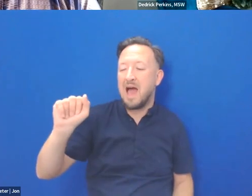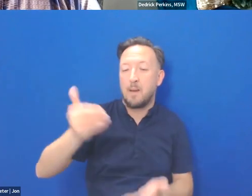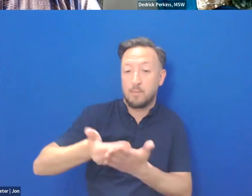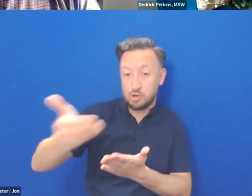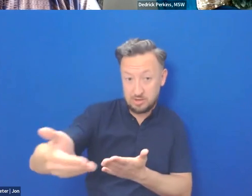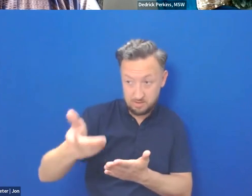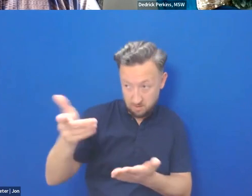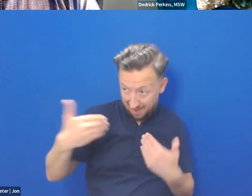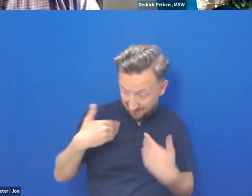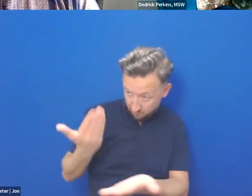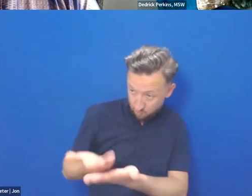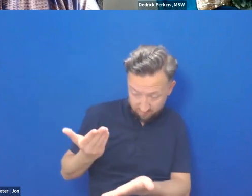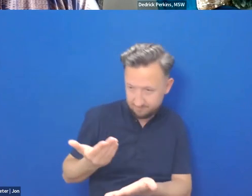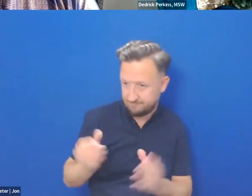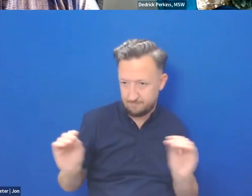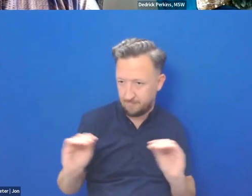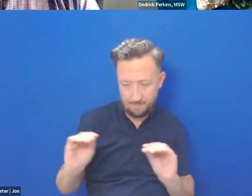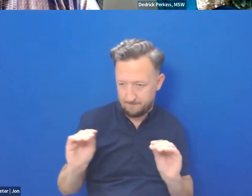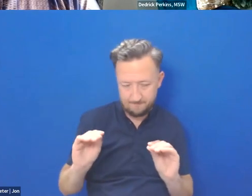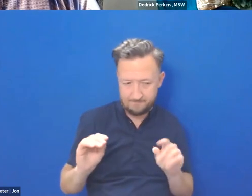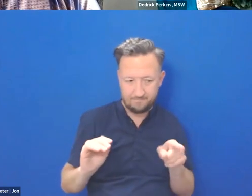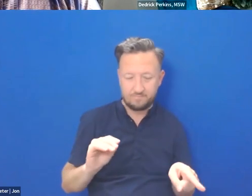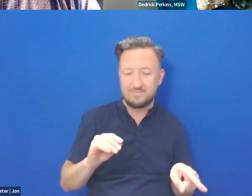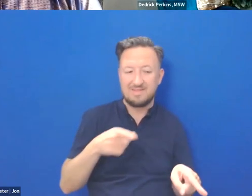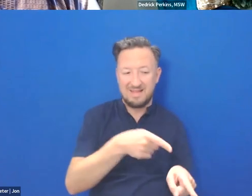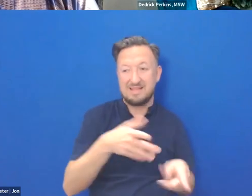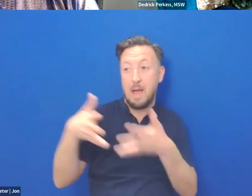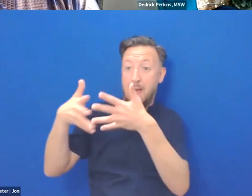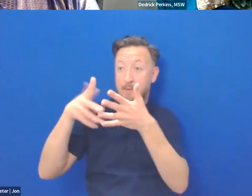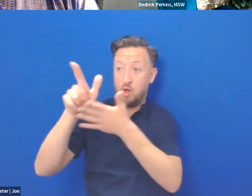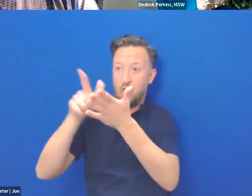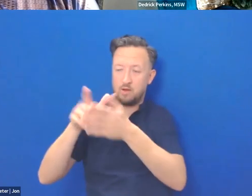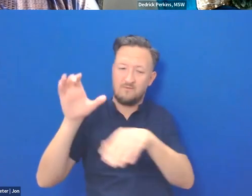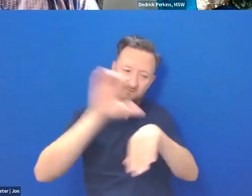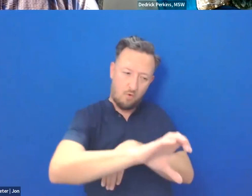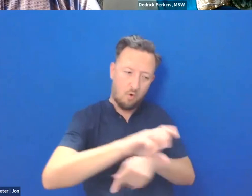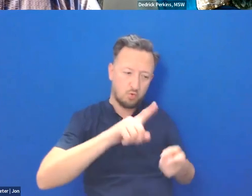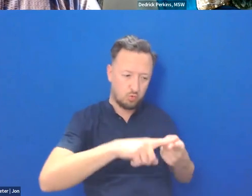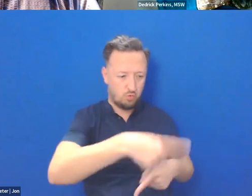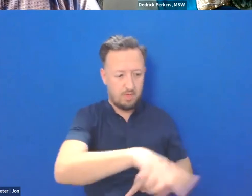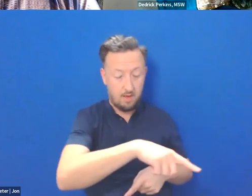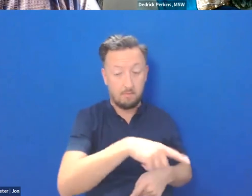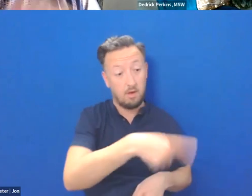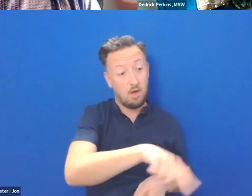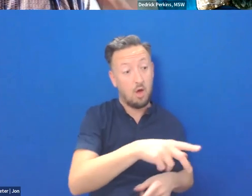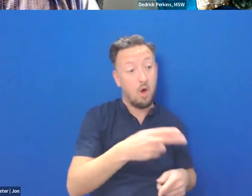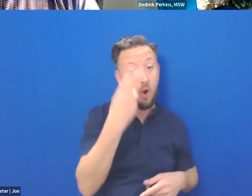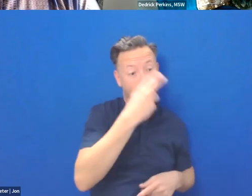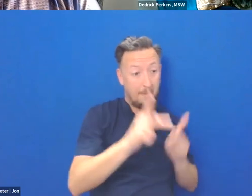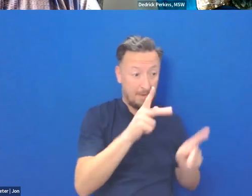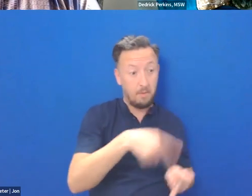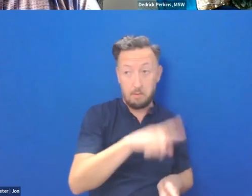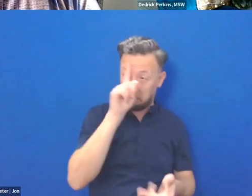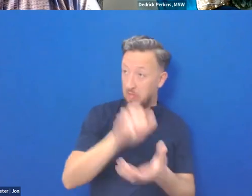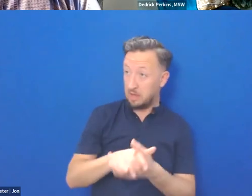have none. All we have are American laws being imposed in a foreign country, and the people of Hawaii have been led to believe that this is the United States. It's just a